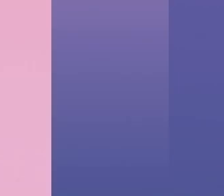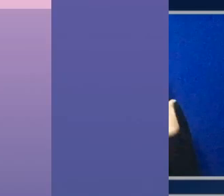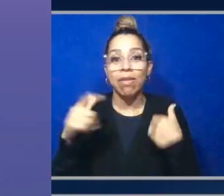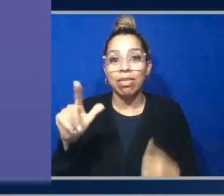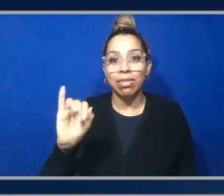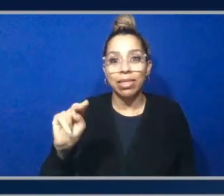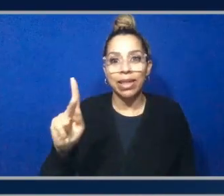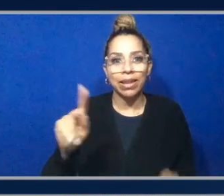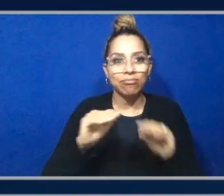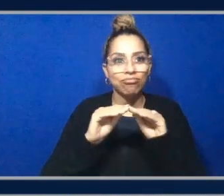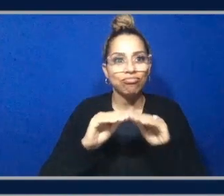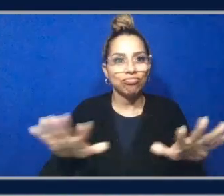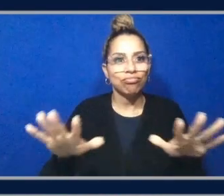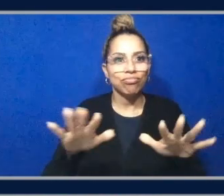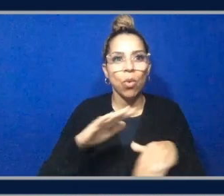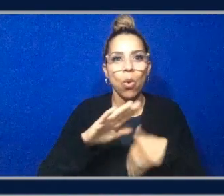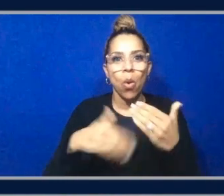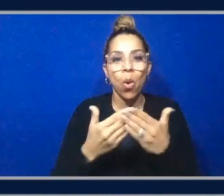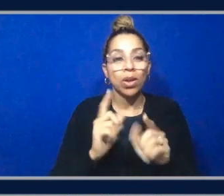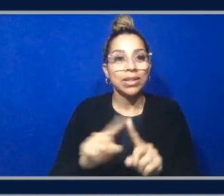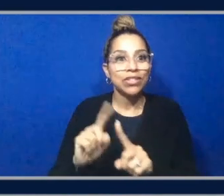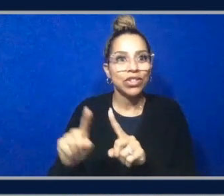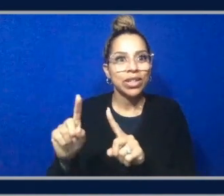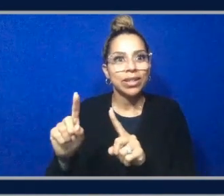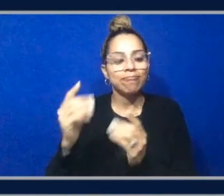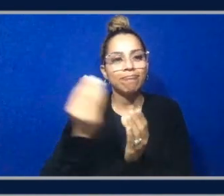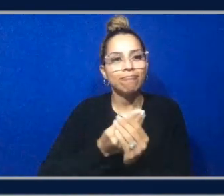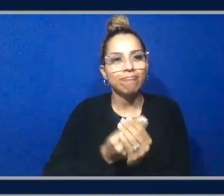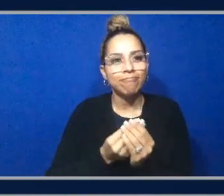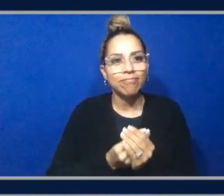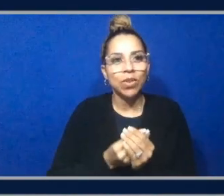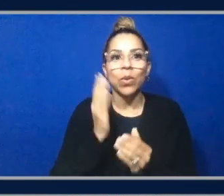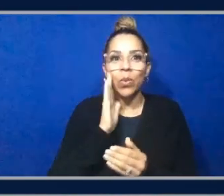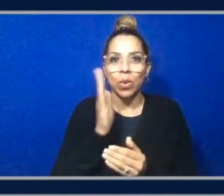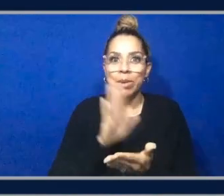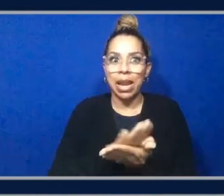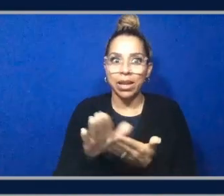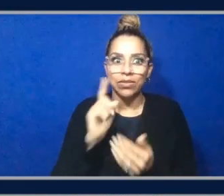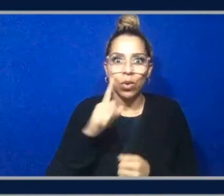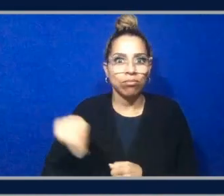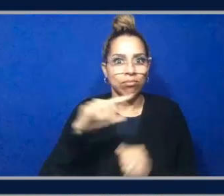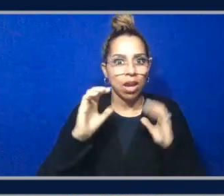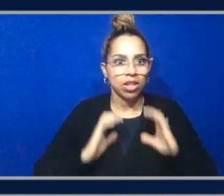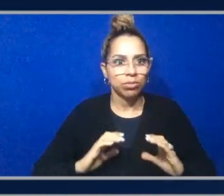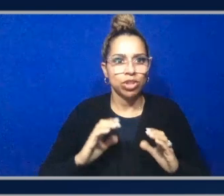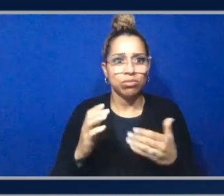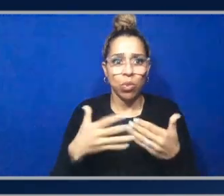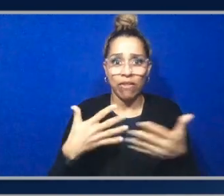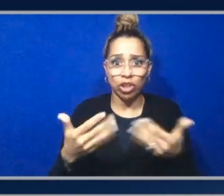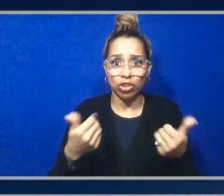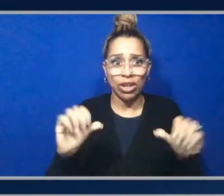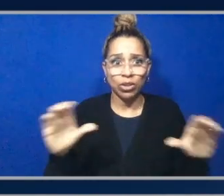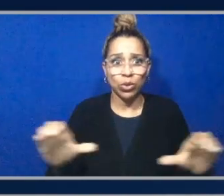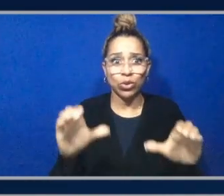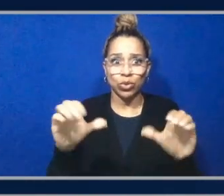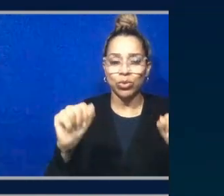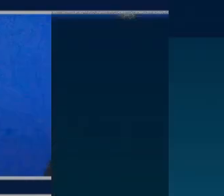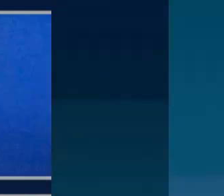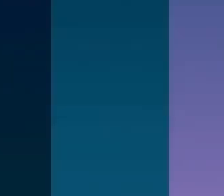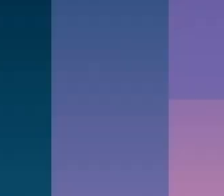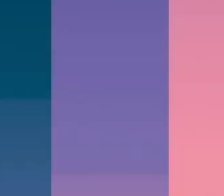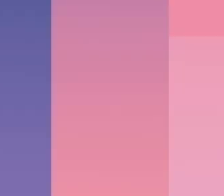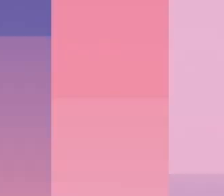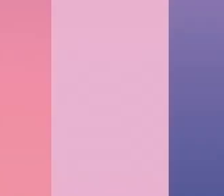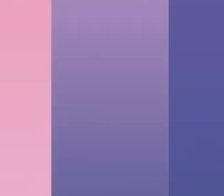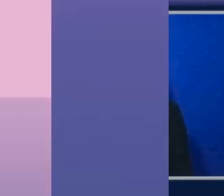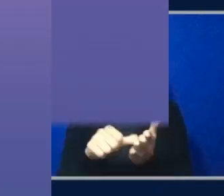artifacts that would be of interest to customers depending on what they're trying to do um so that's kind of the landing page all right well thank you so much this is